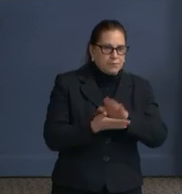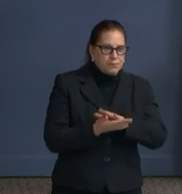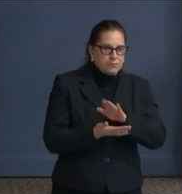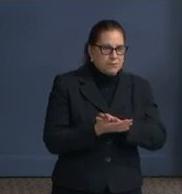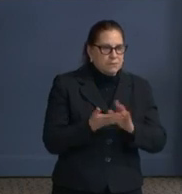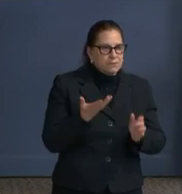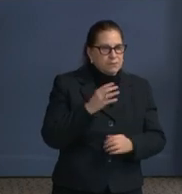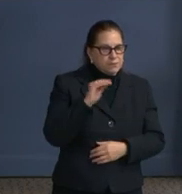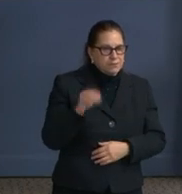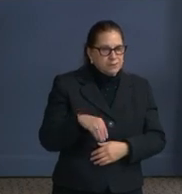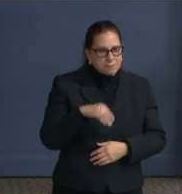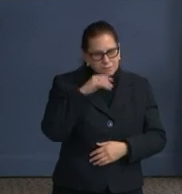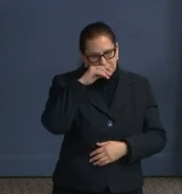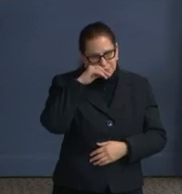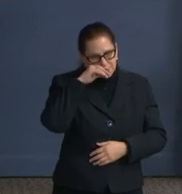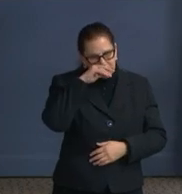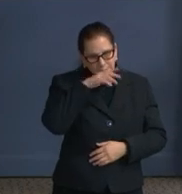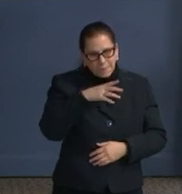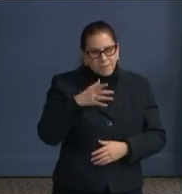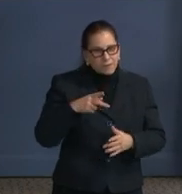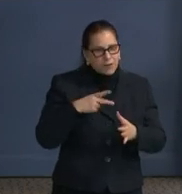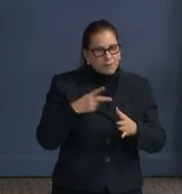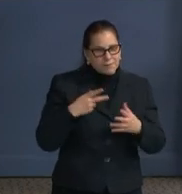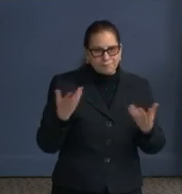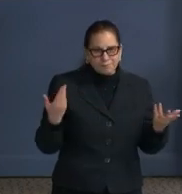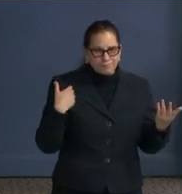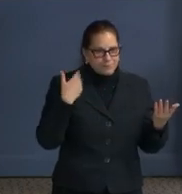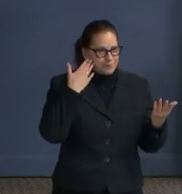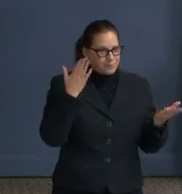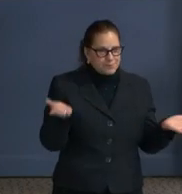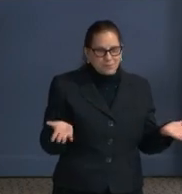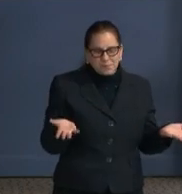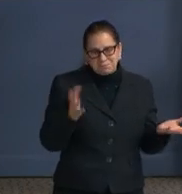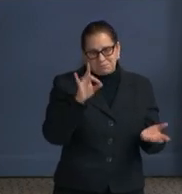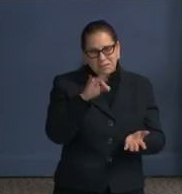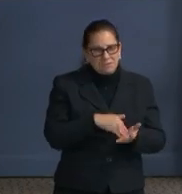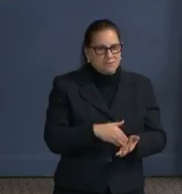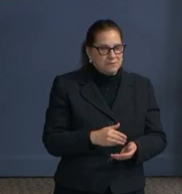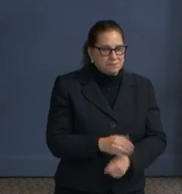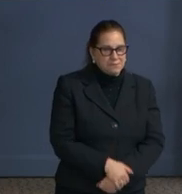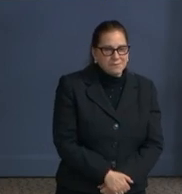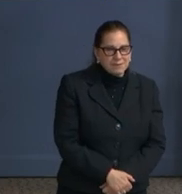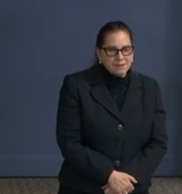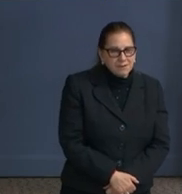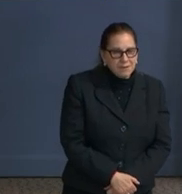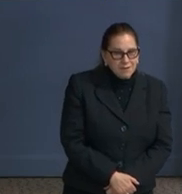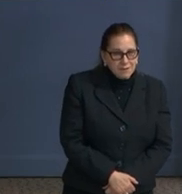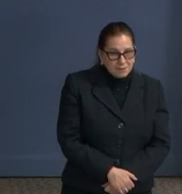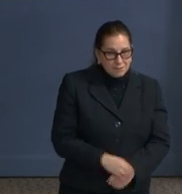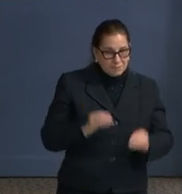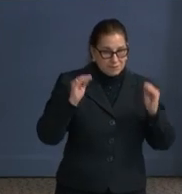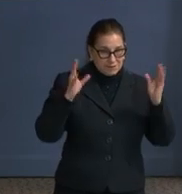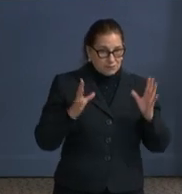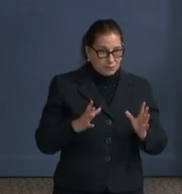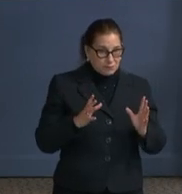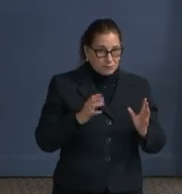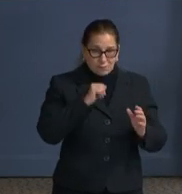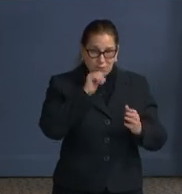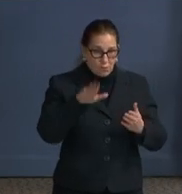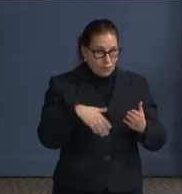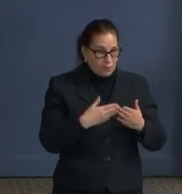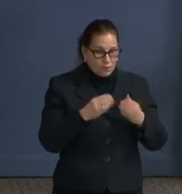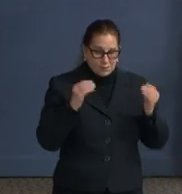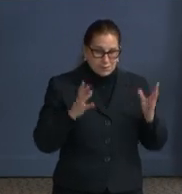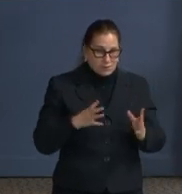get into high priority groups? I don't know. And so we know that teachers, not all teachers, the union, they're not happy with